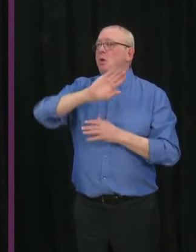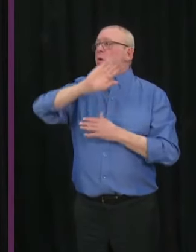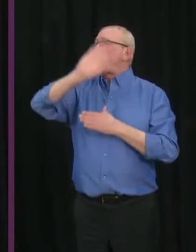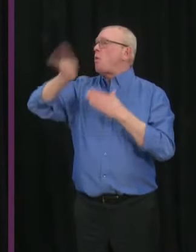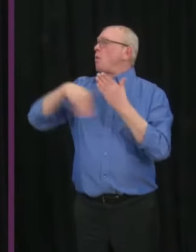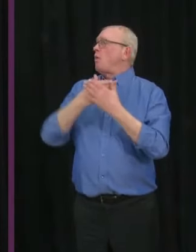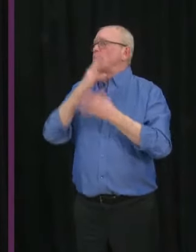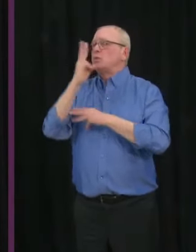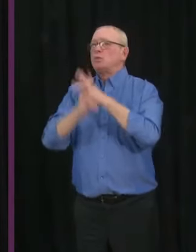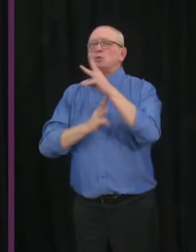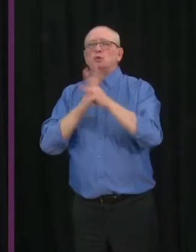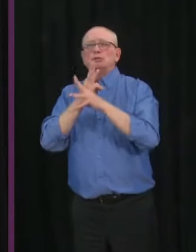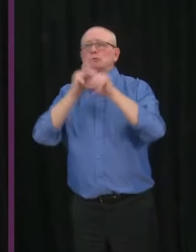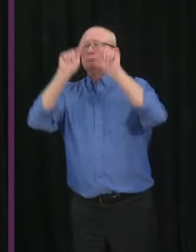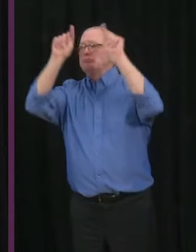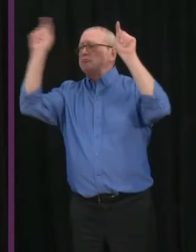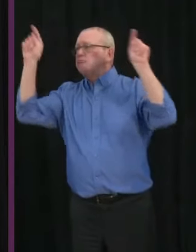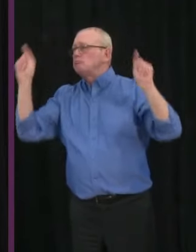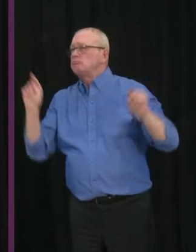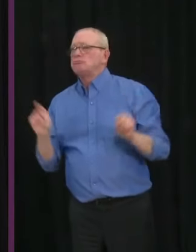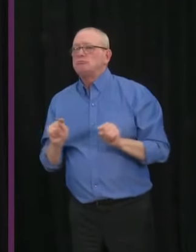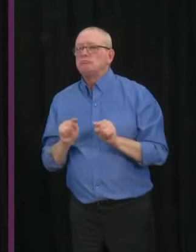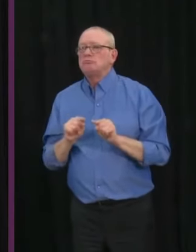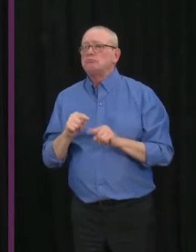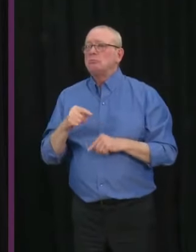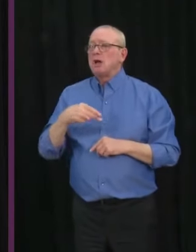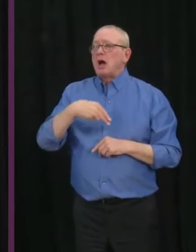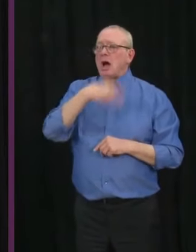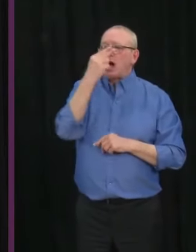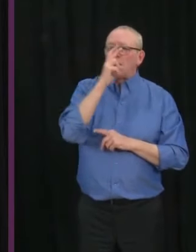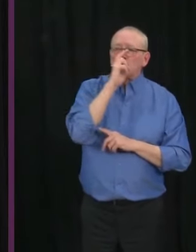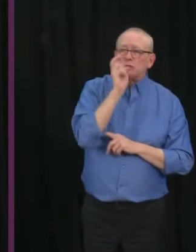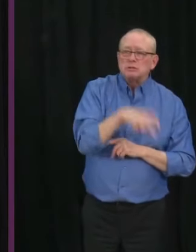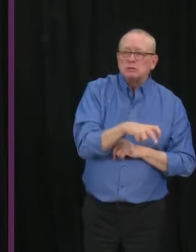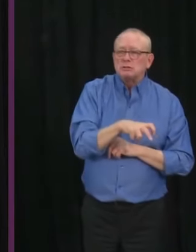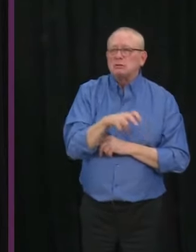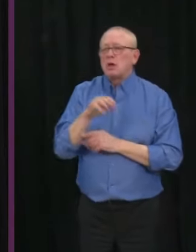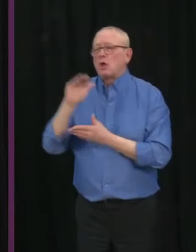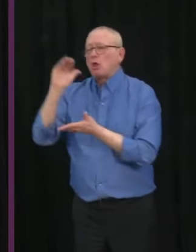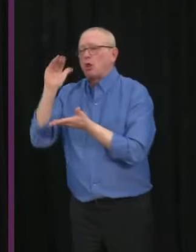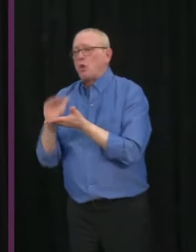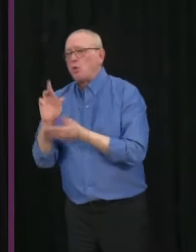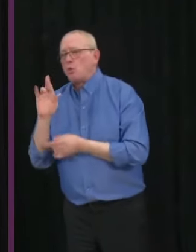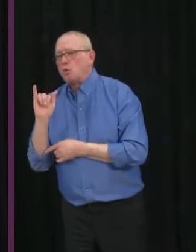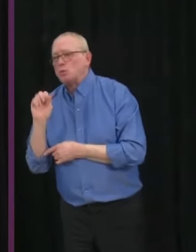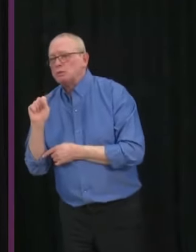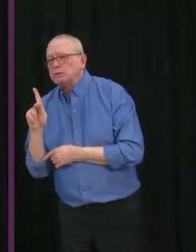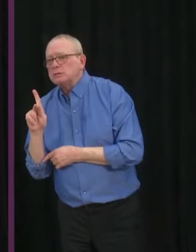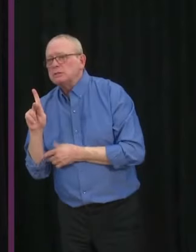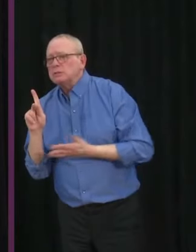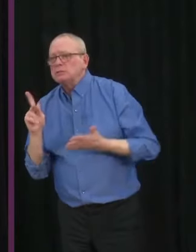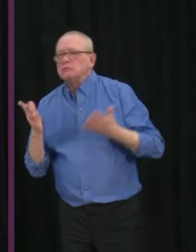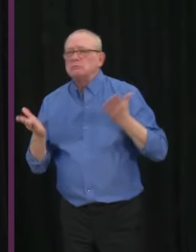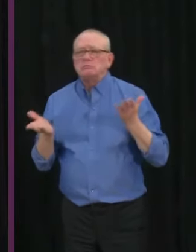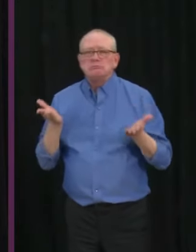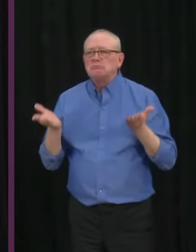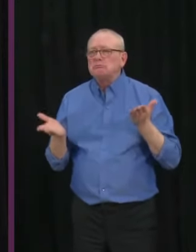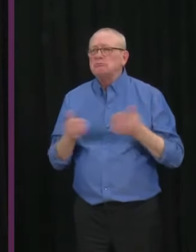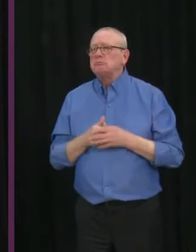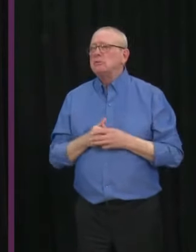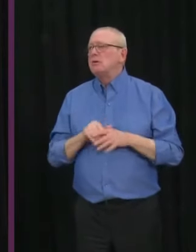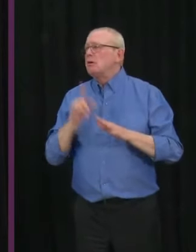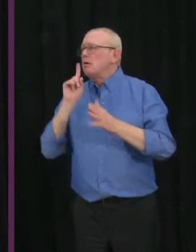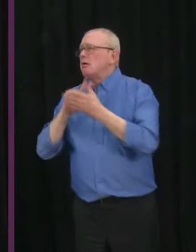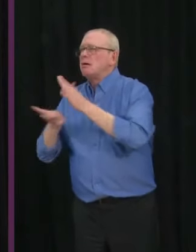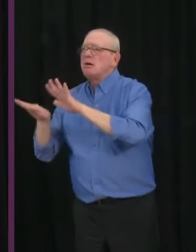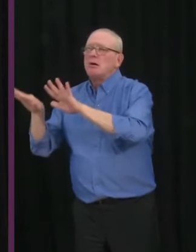highest risk of transmission, where there's documented evidence of that risk, and categorizing all of those, we in